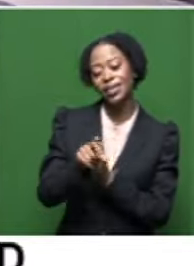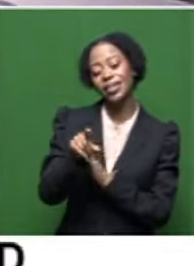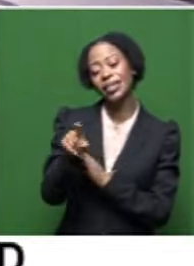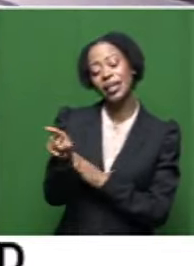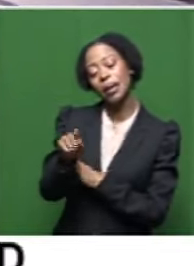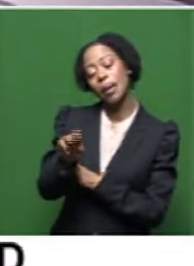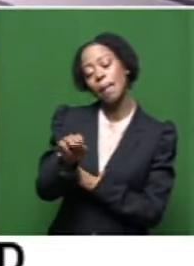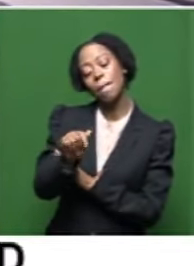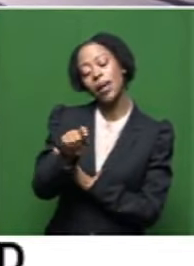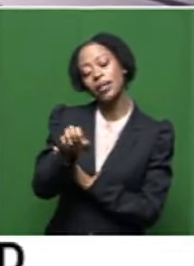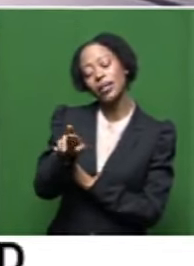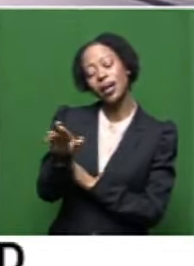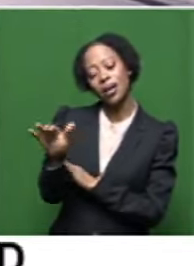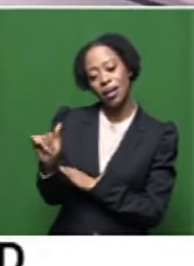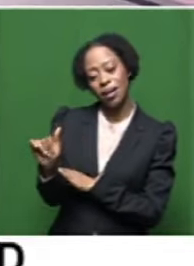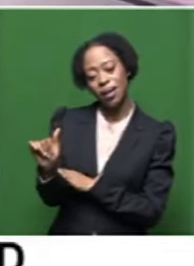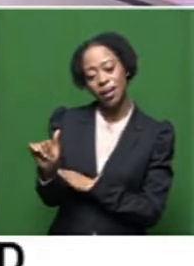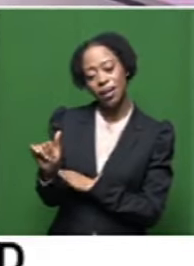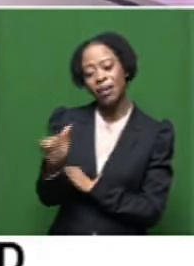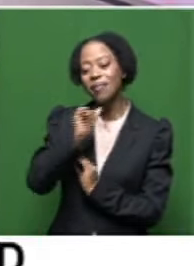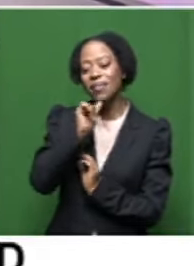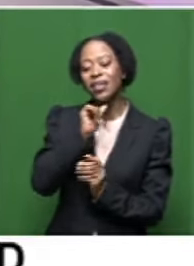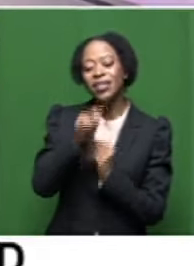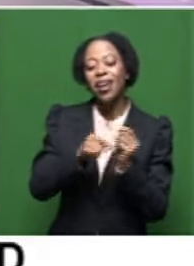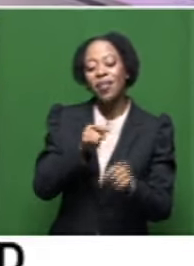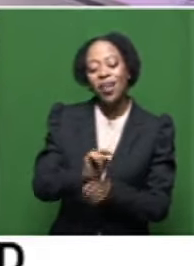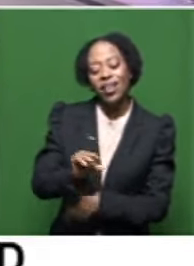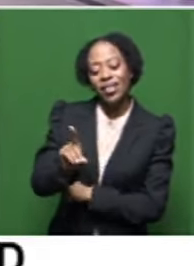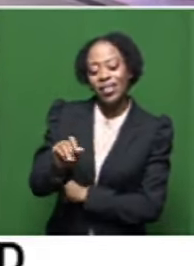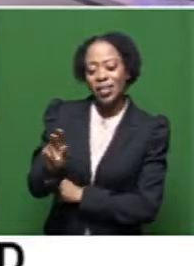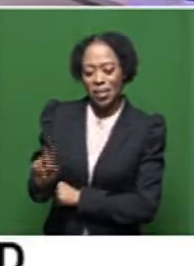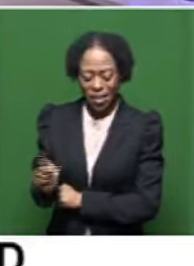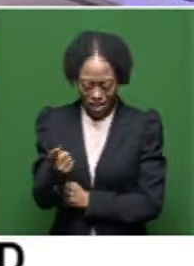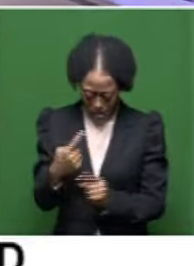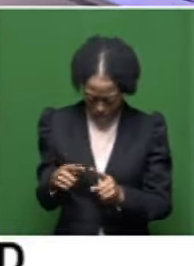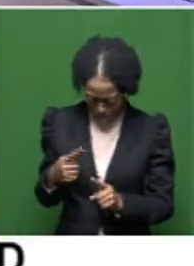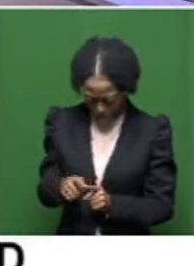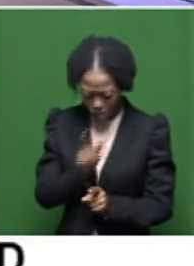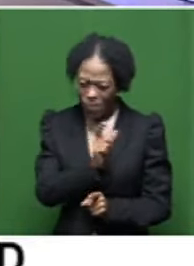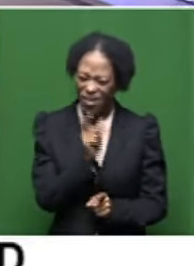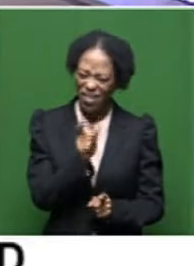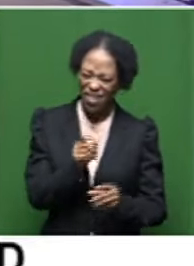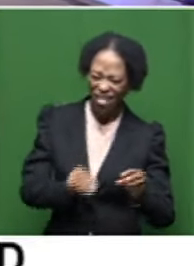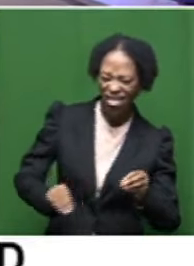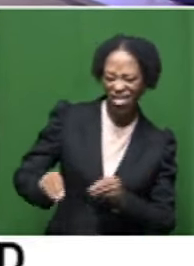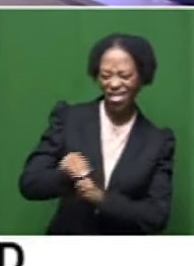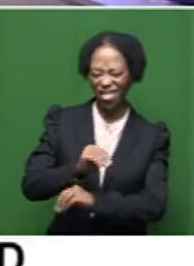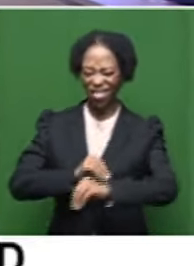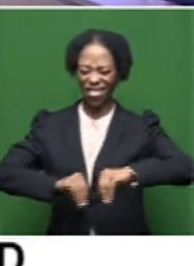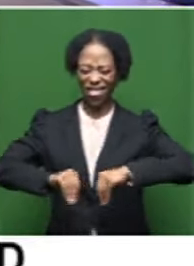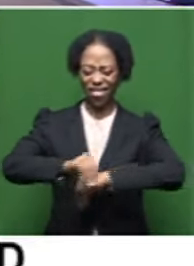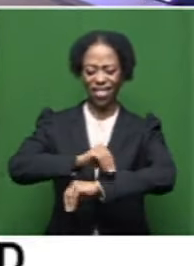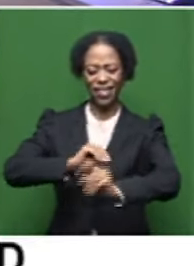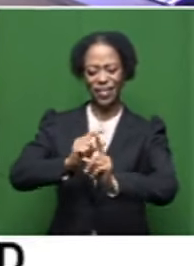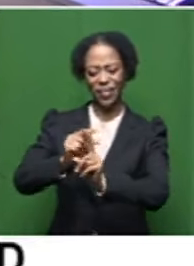um, matter about Don? Now the play of words is so beautiful, the play on words. And, and,